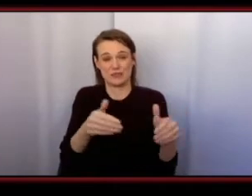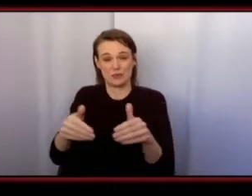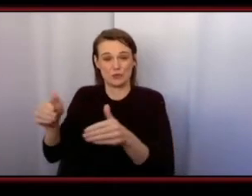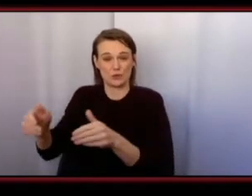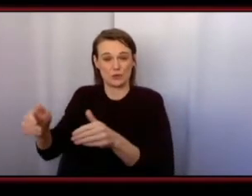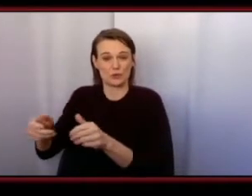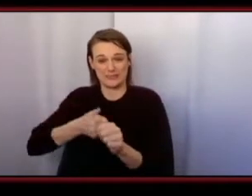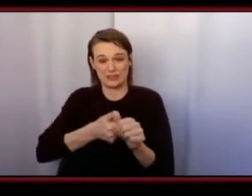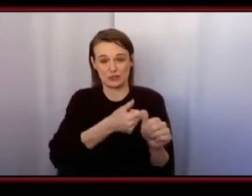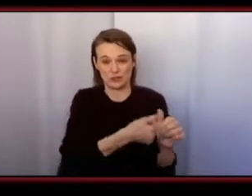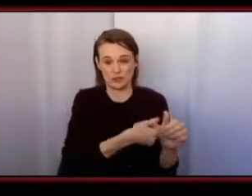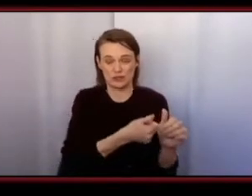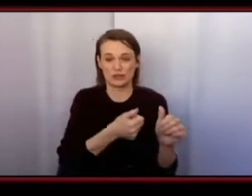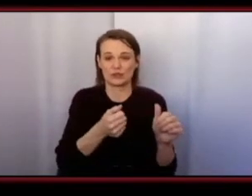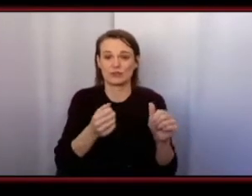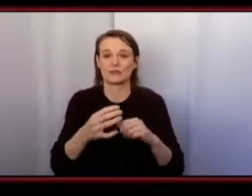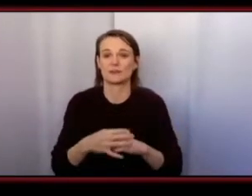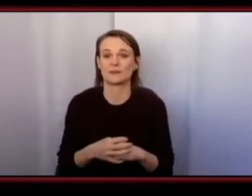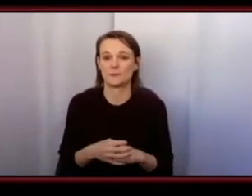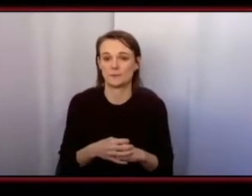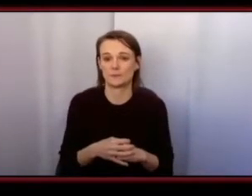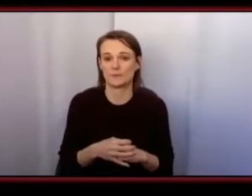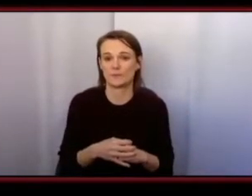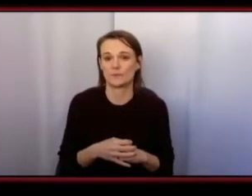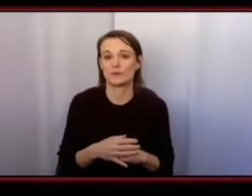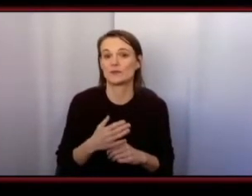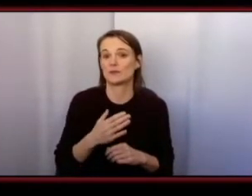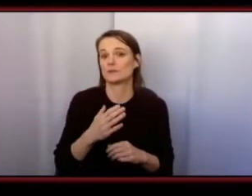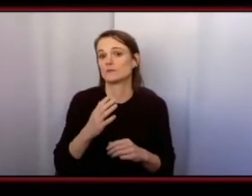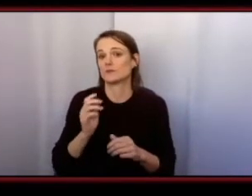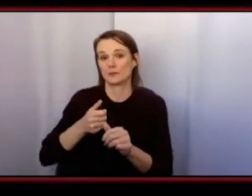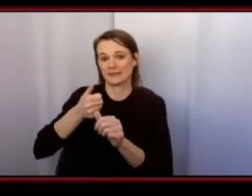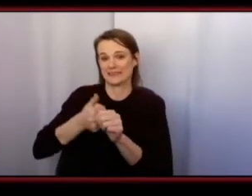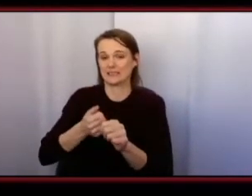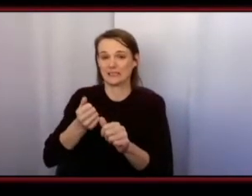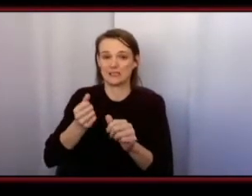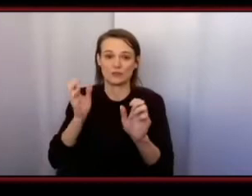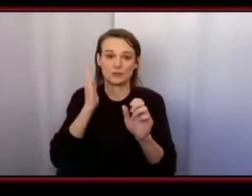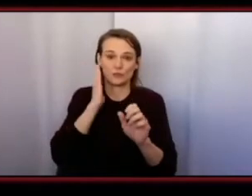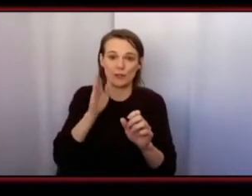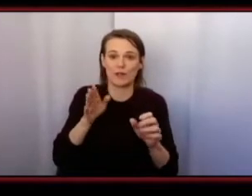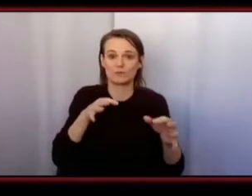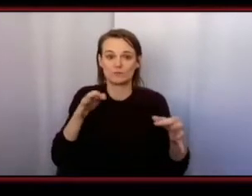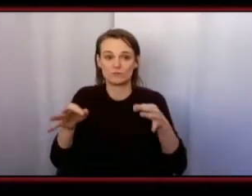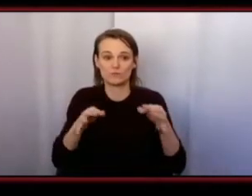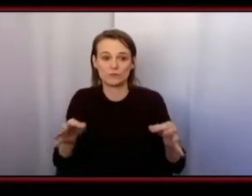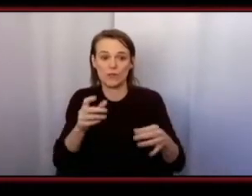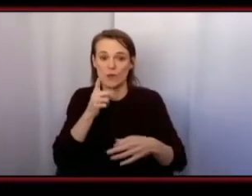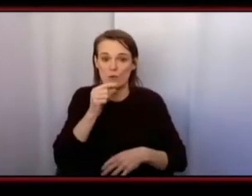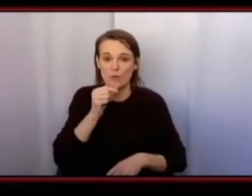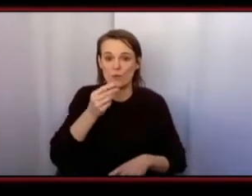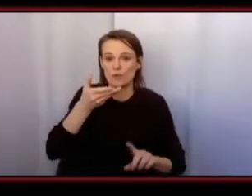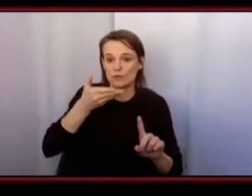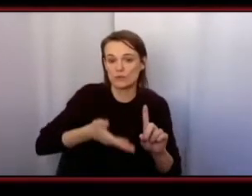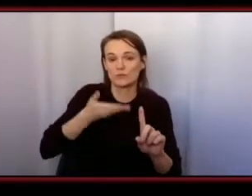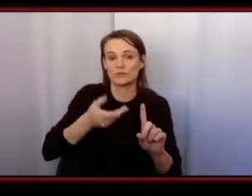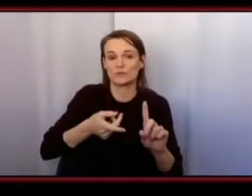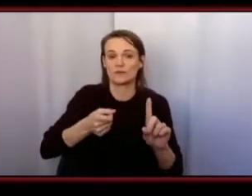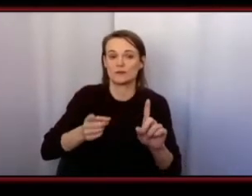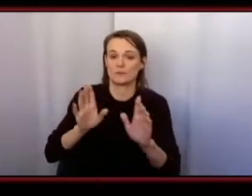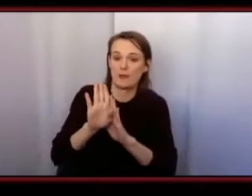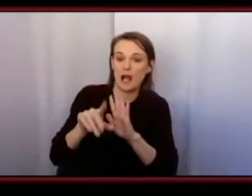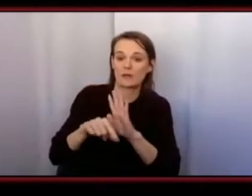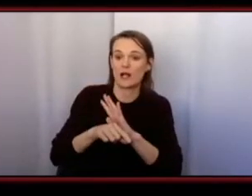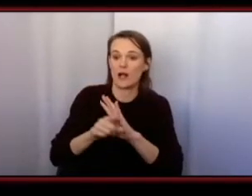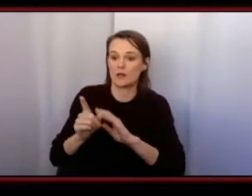into the questions so i'm going to ask each entrepreneur individually if they could tell us a little bit about themselves their upbringing their background